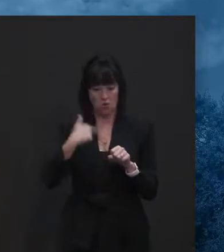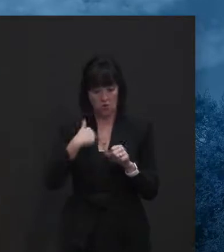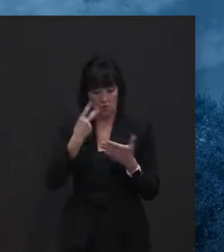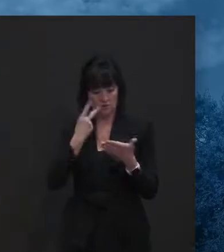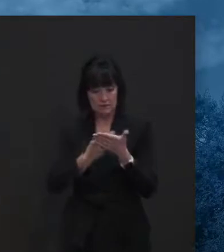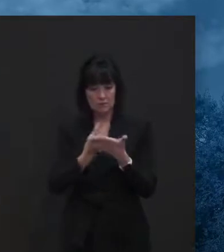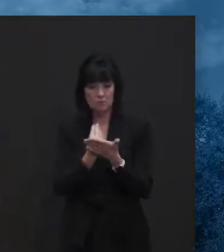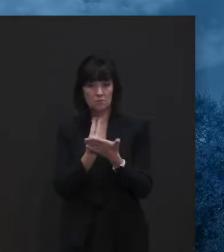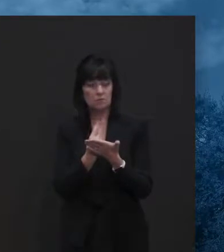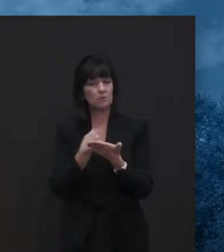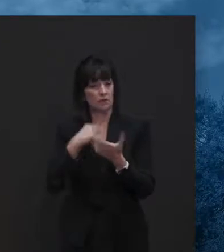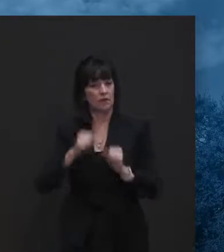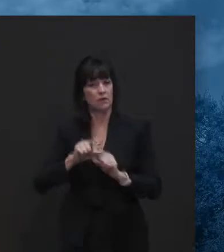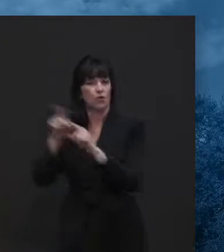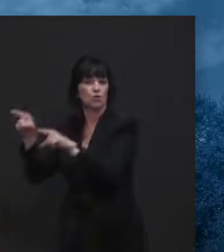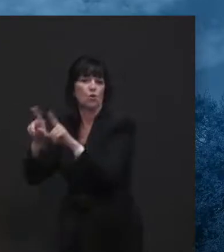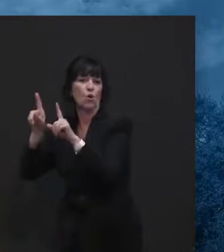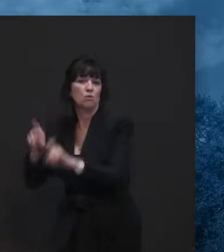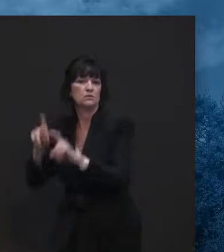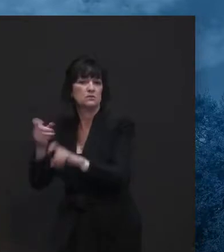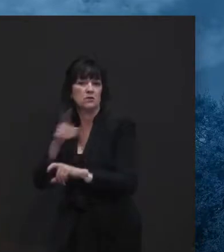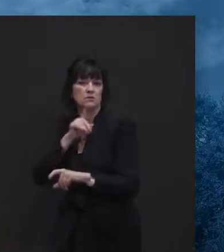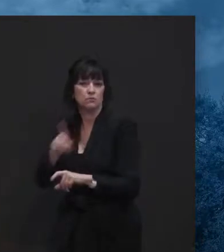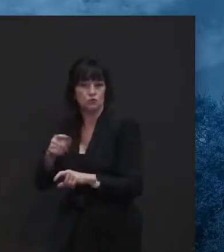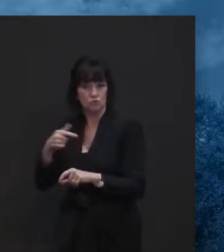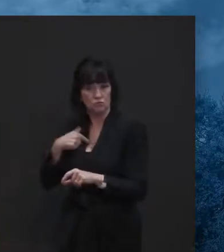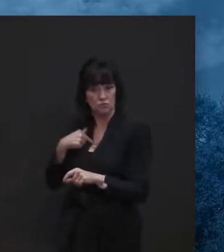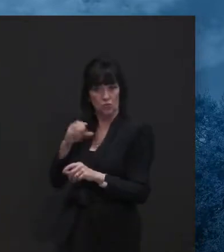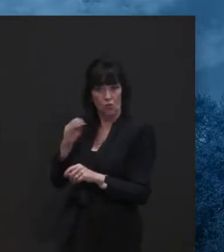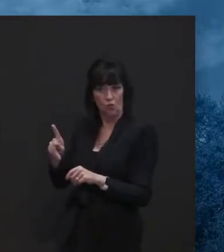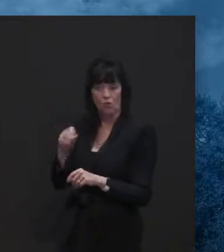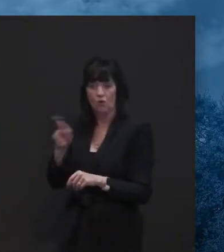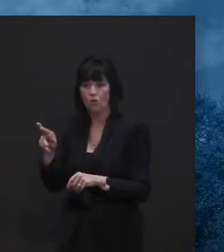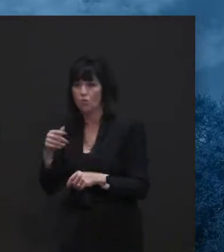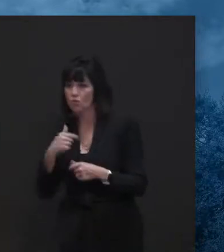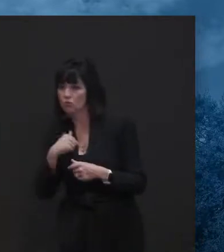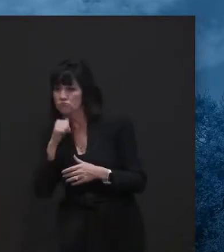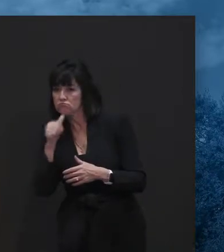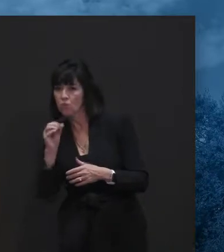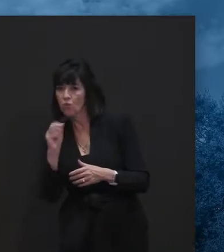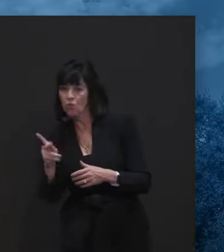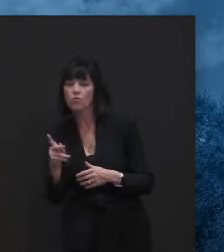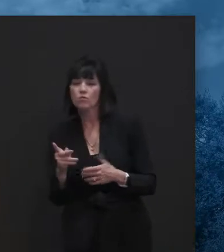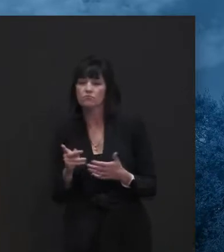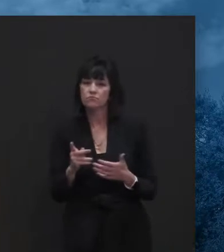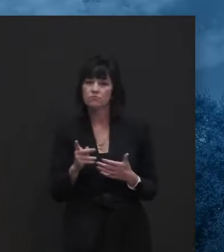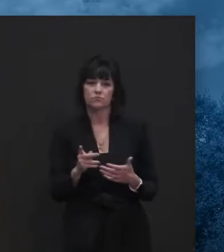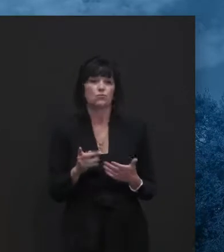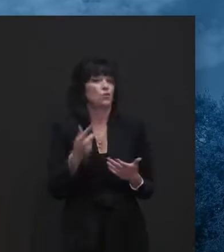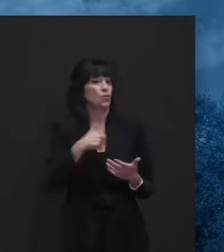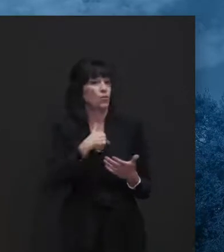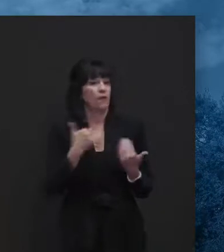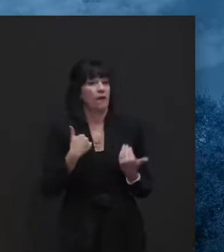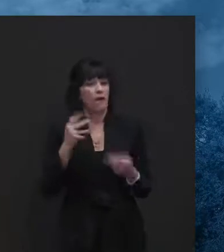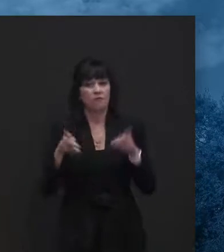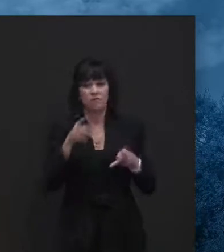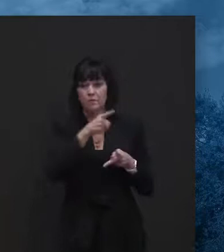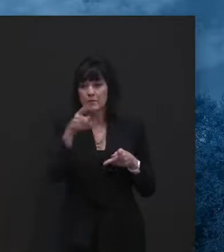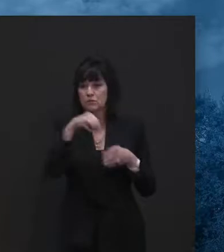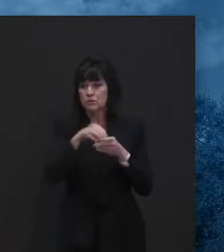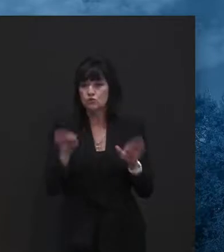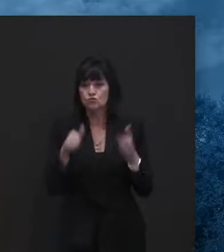the app. So with that, we have a number of pre-submitted, uh, questions. We also have media in the room and we would invite them